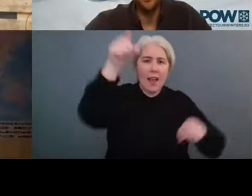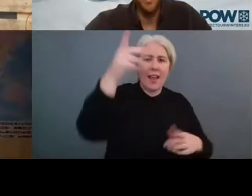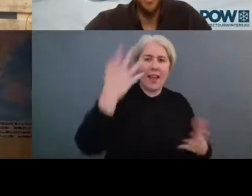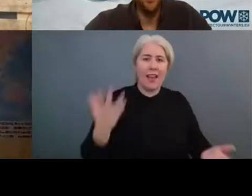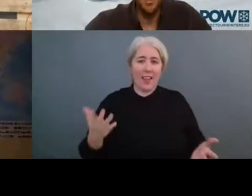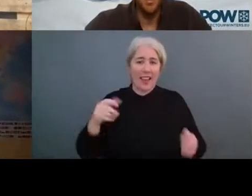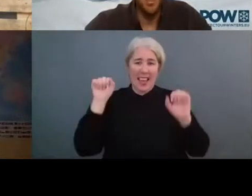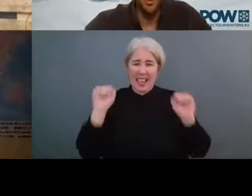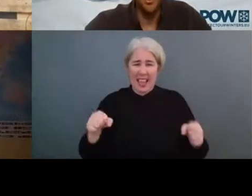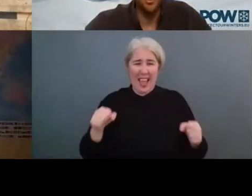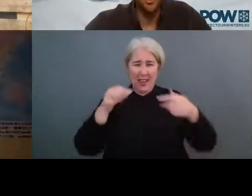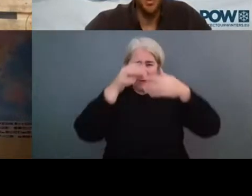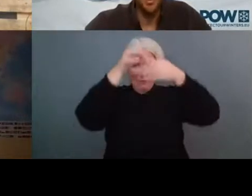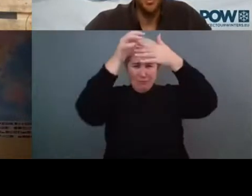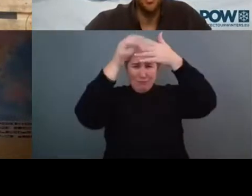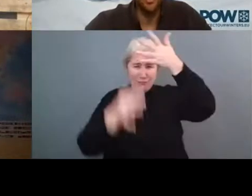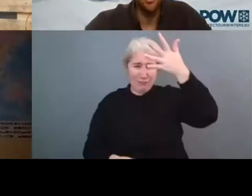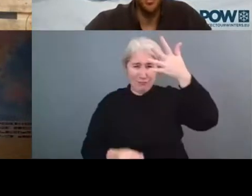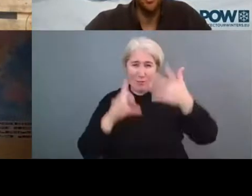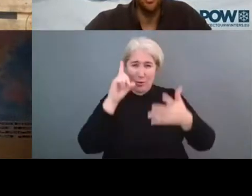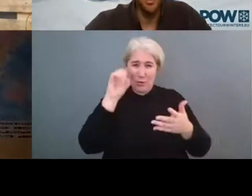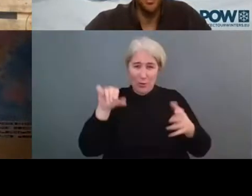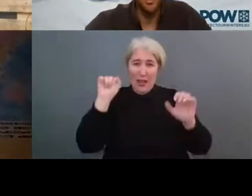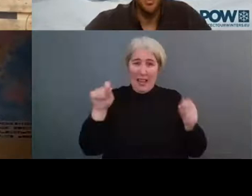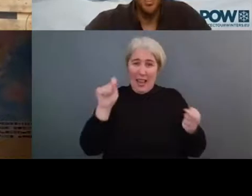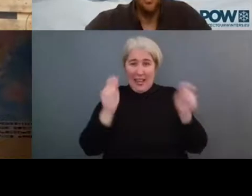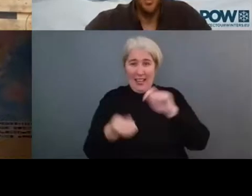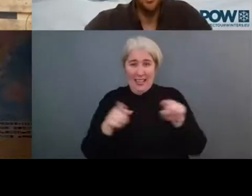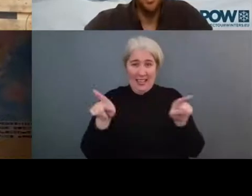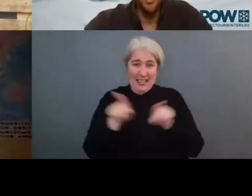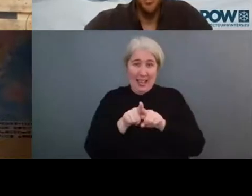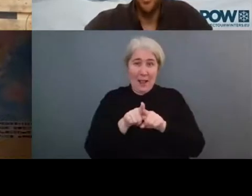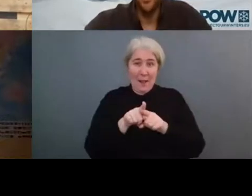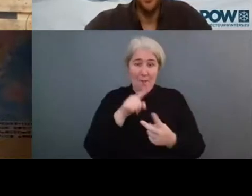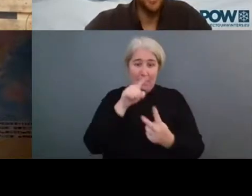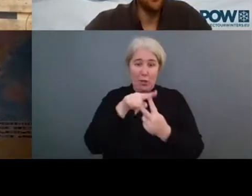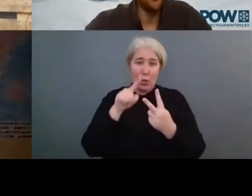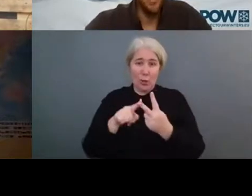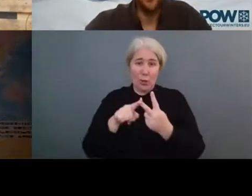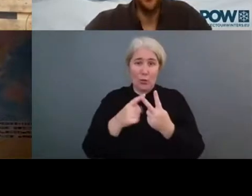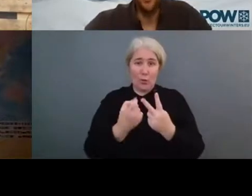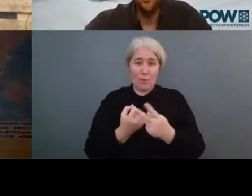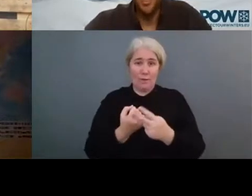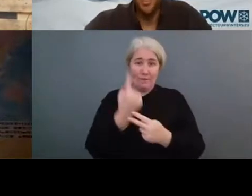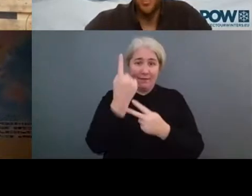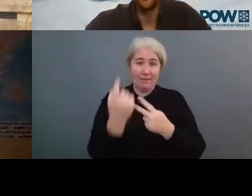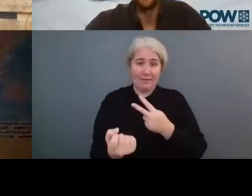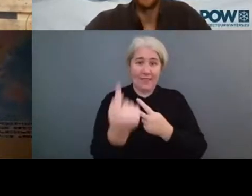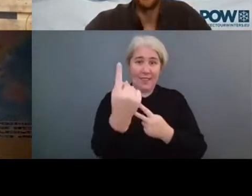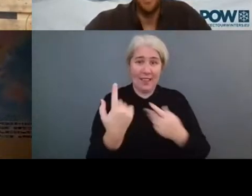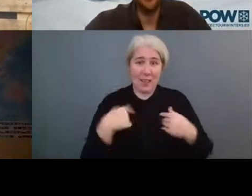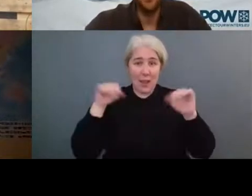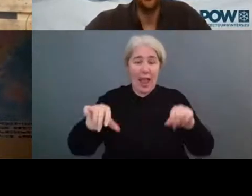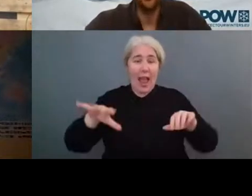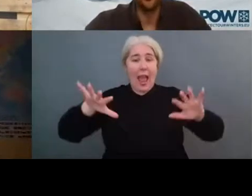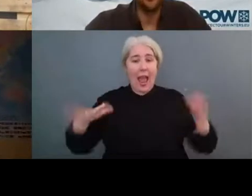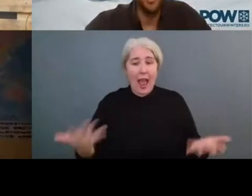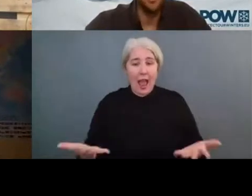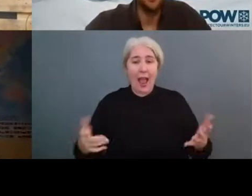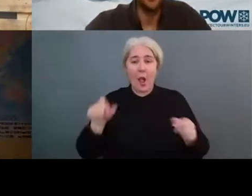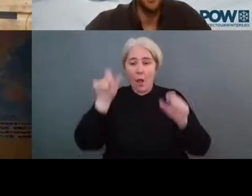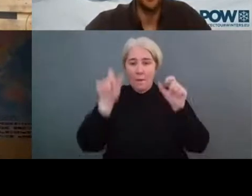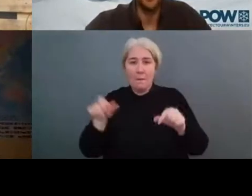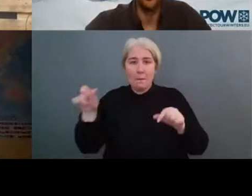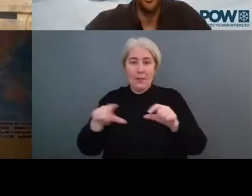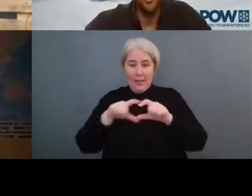do that have been discussed also during these two events already. But taking fans to the venues, taking athletes to